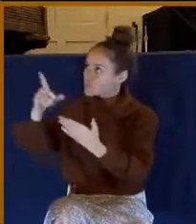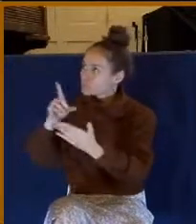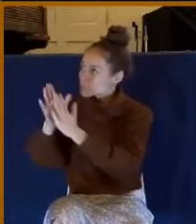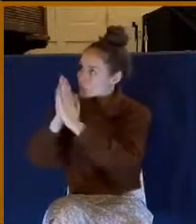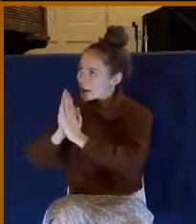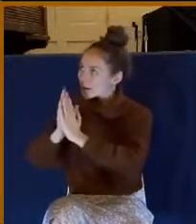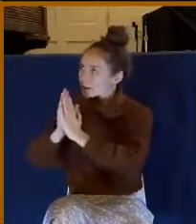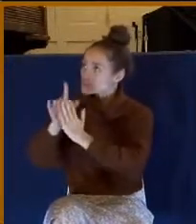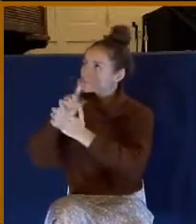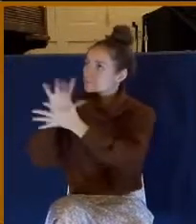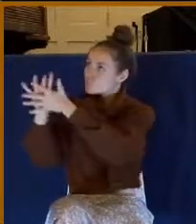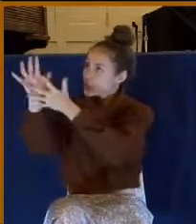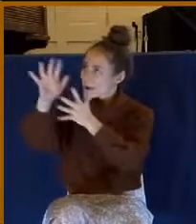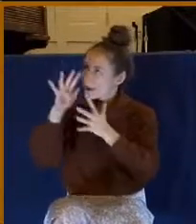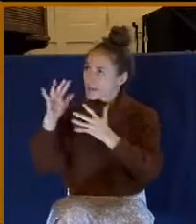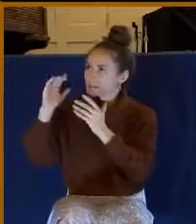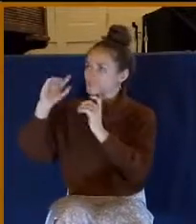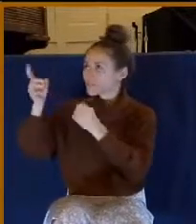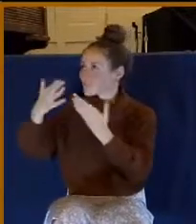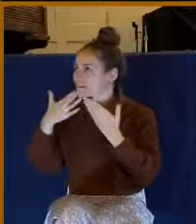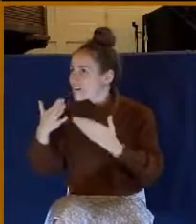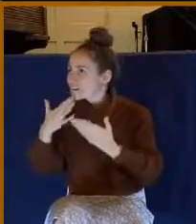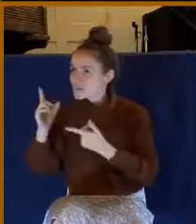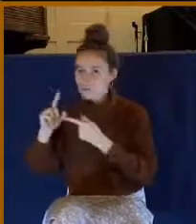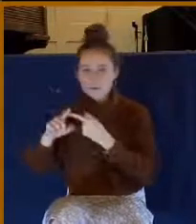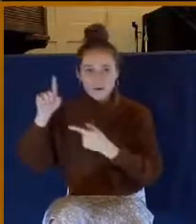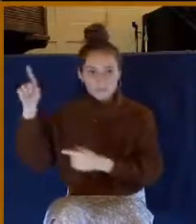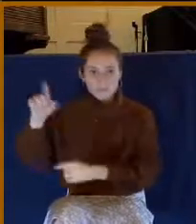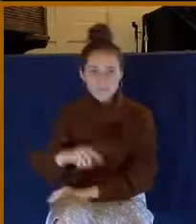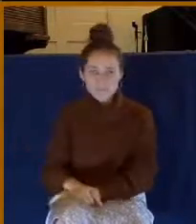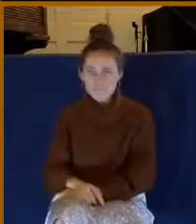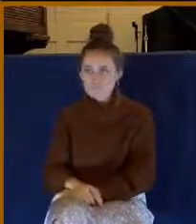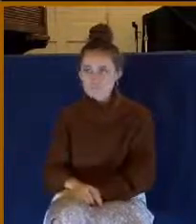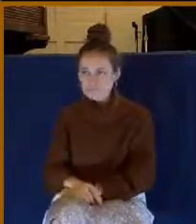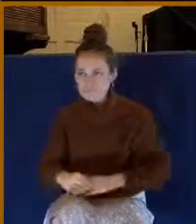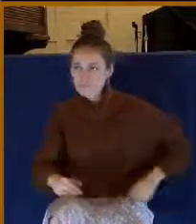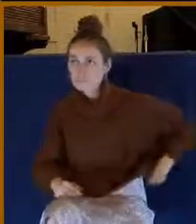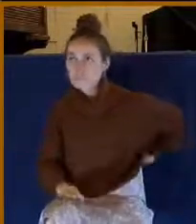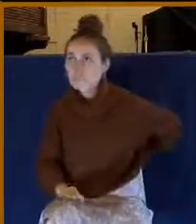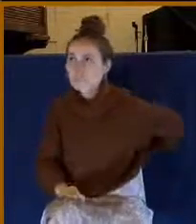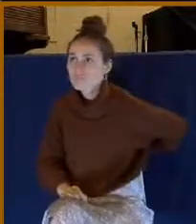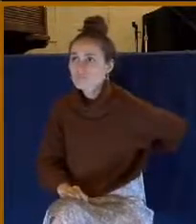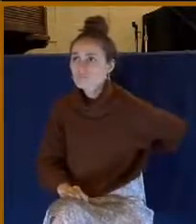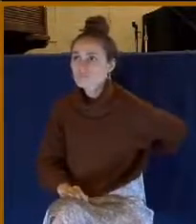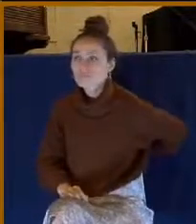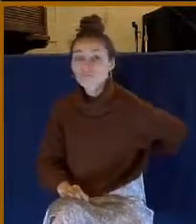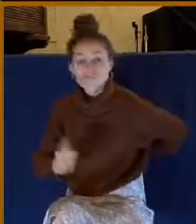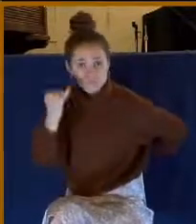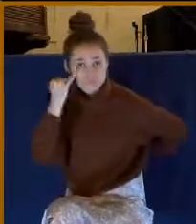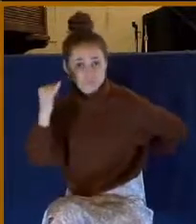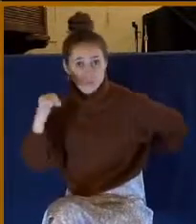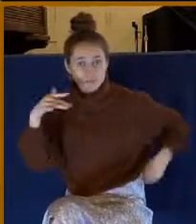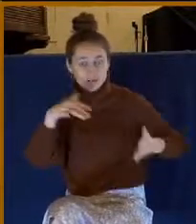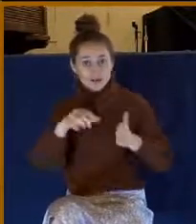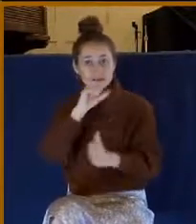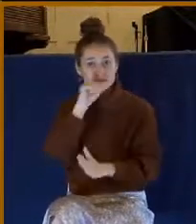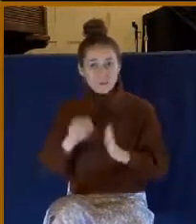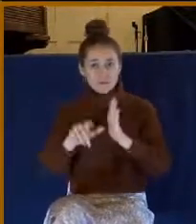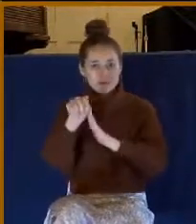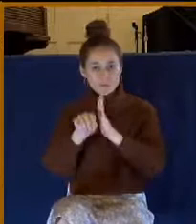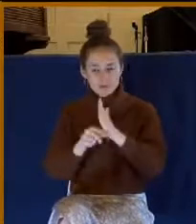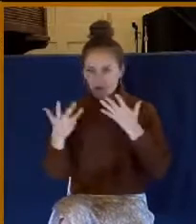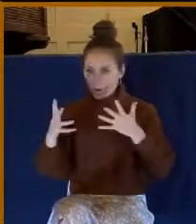of thanksgiving to him. Now, this is a principle that has been established in Scripture. If you go to the Old Testament, you'll find out that